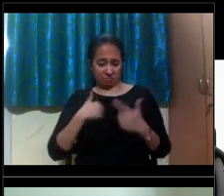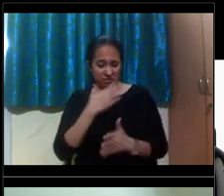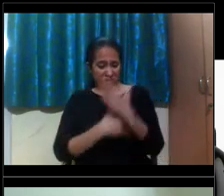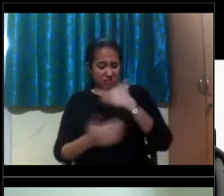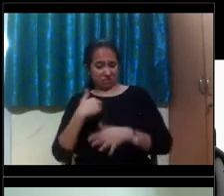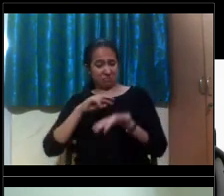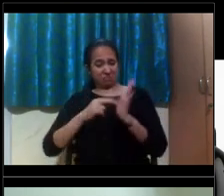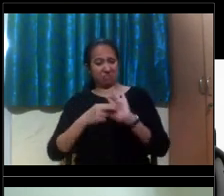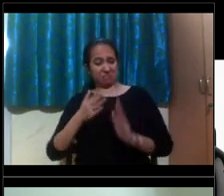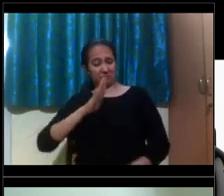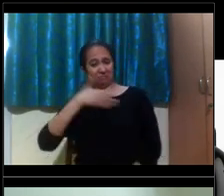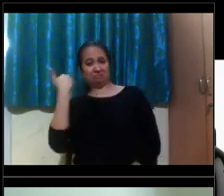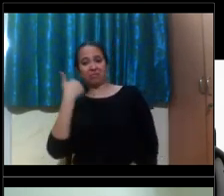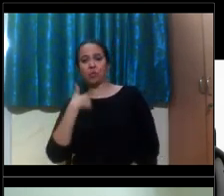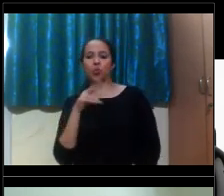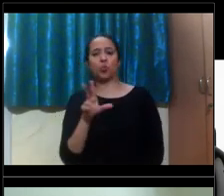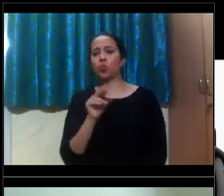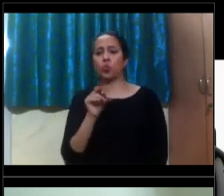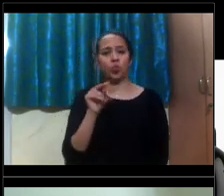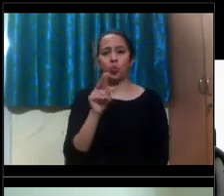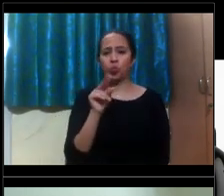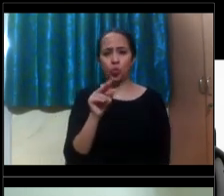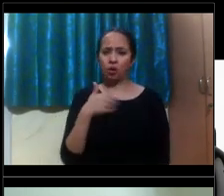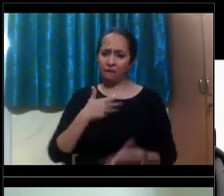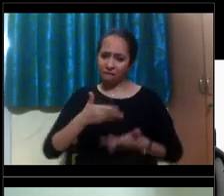you'll be denied admission or anything like that.